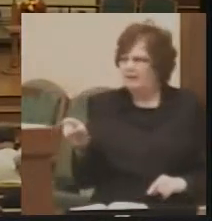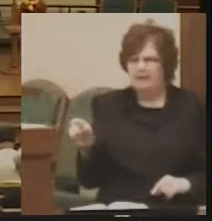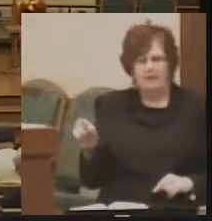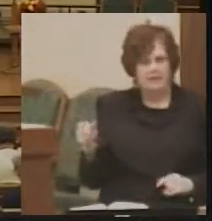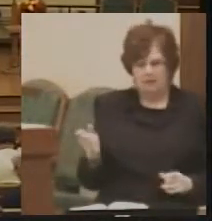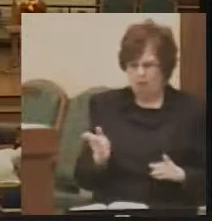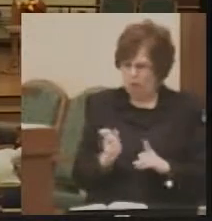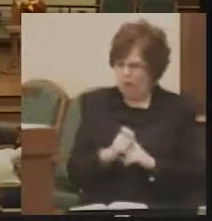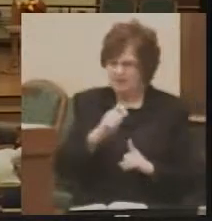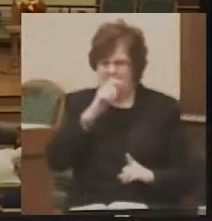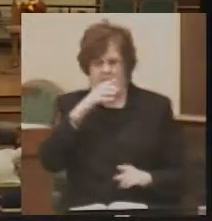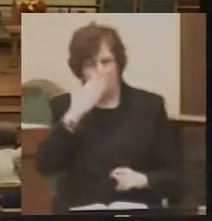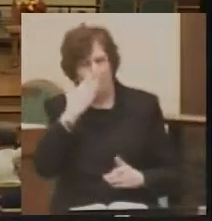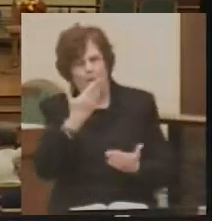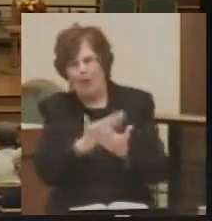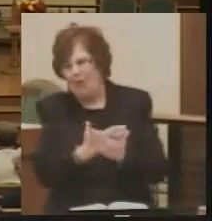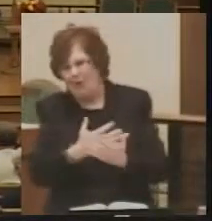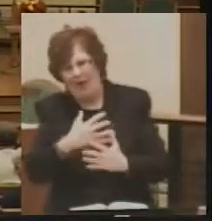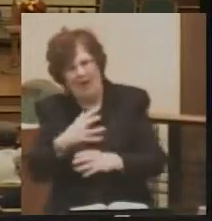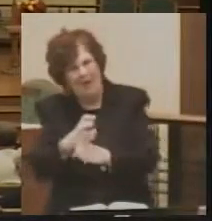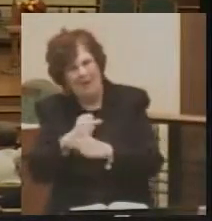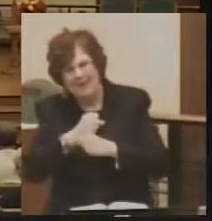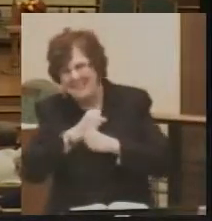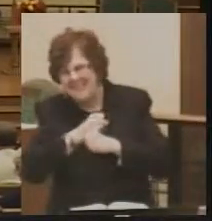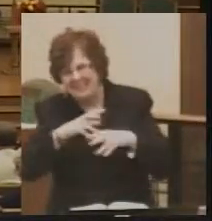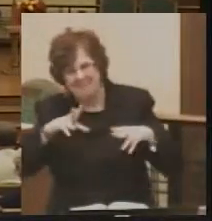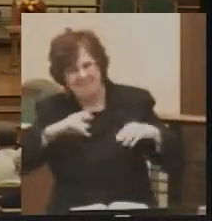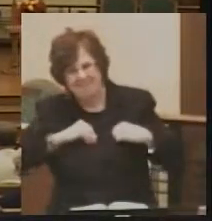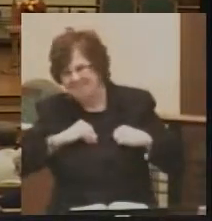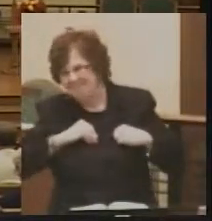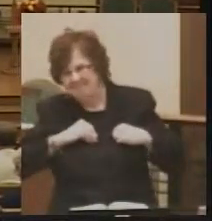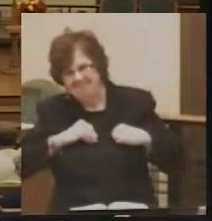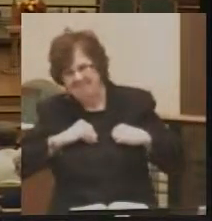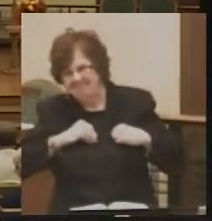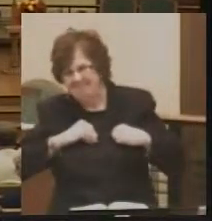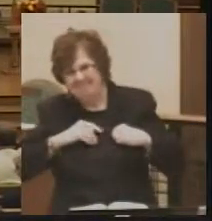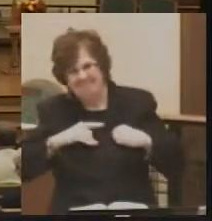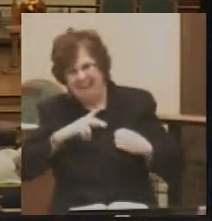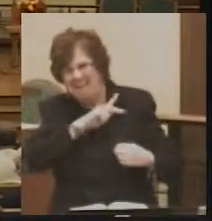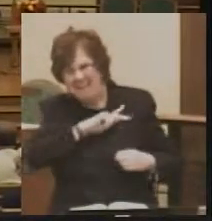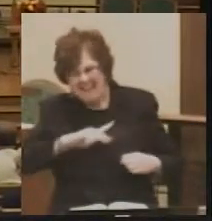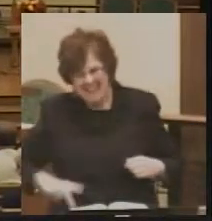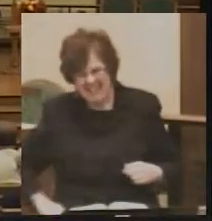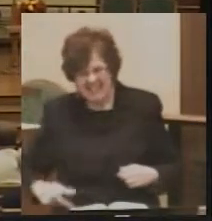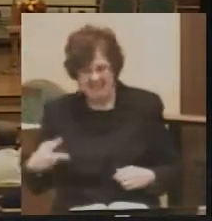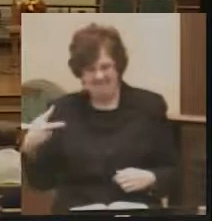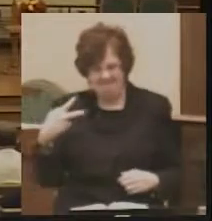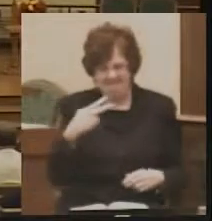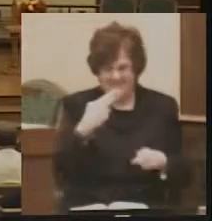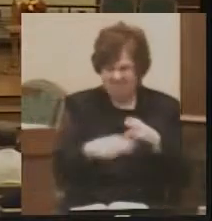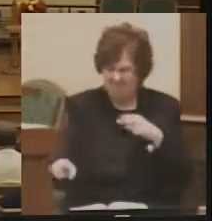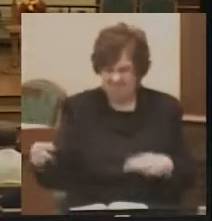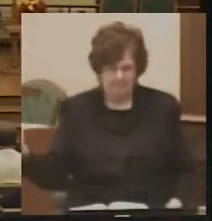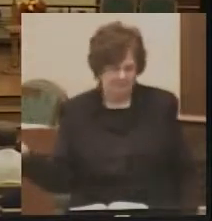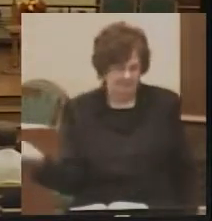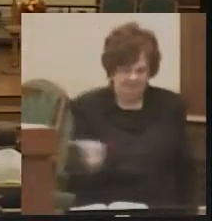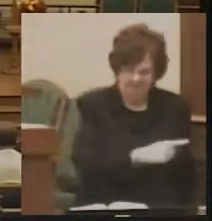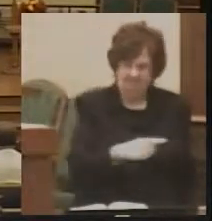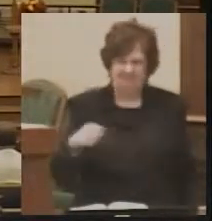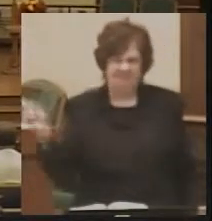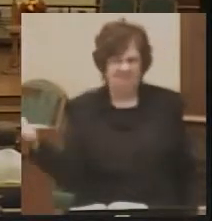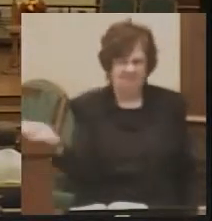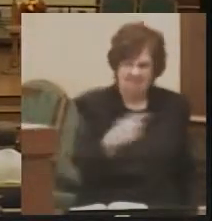were not well received by the king. The king cut them off bit by bit and threw them into the fire.